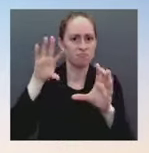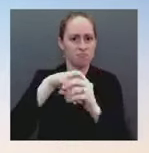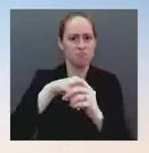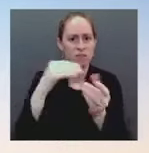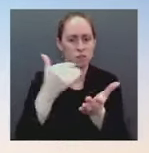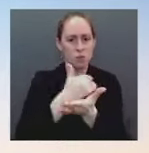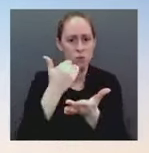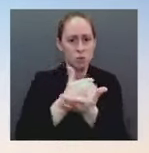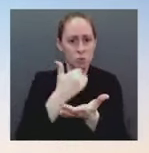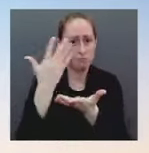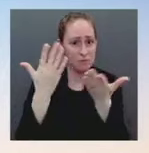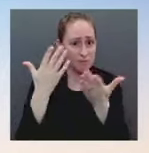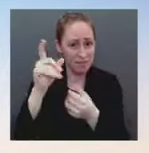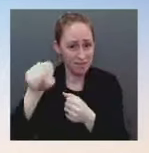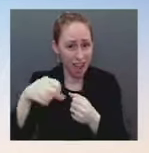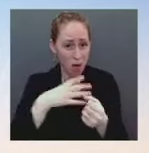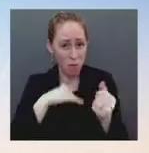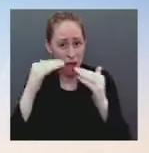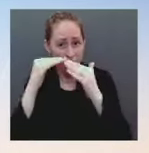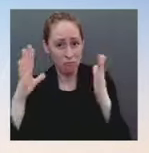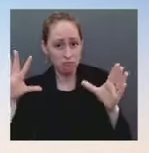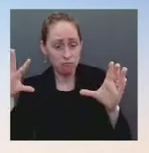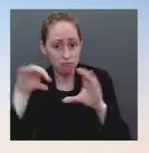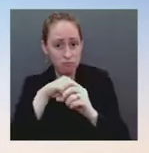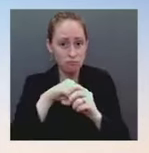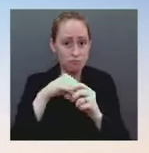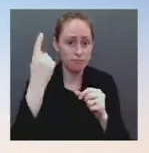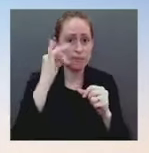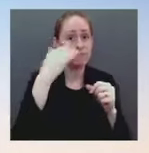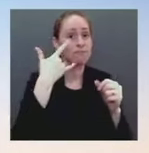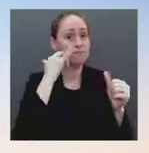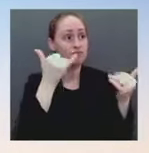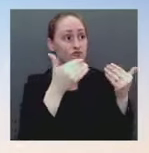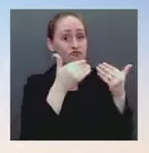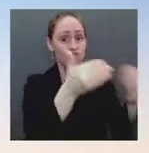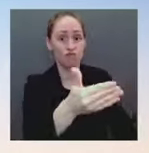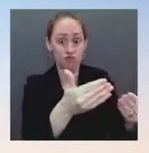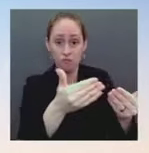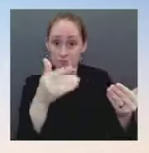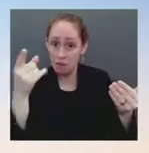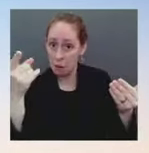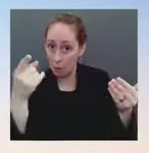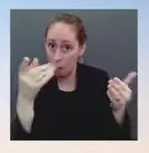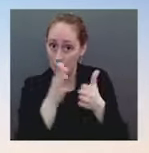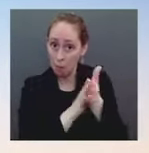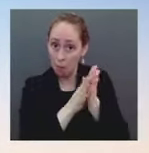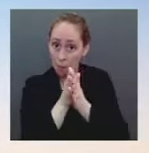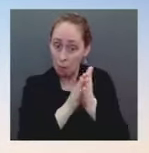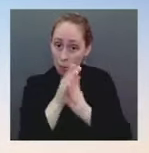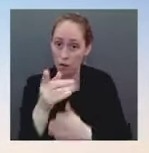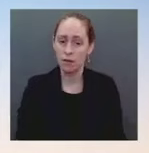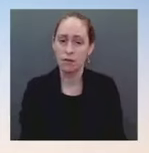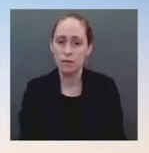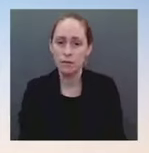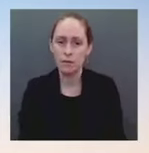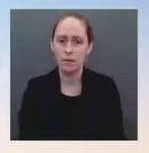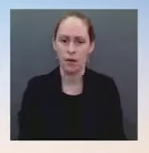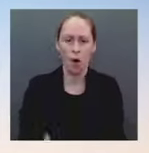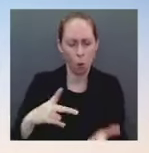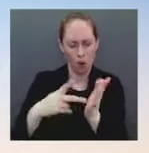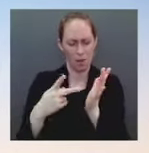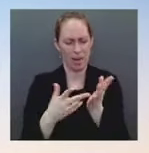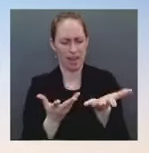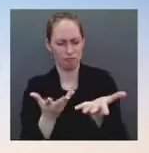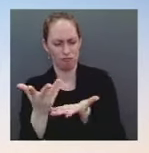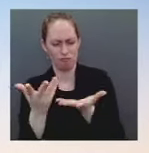you guys would welcome? In terms of interface, in what way? You know that if the state were to implement the sort of single-payer plan, it would